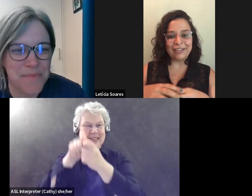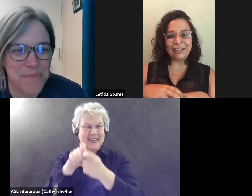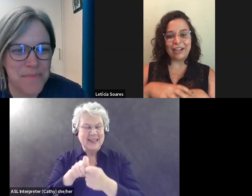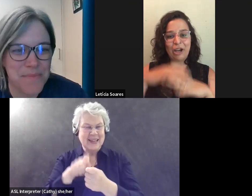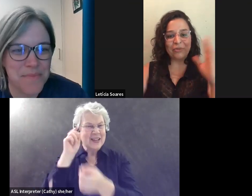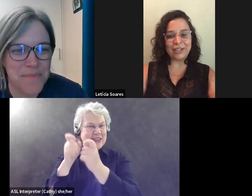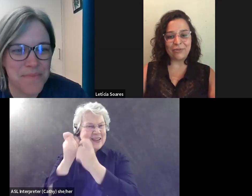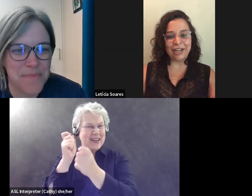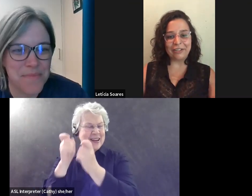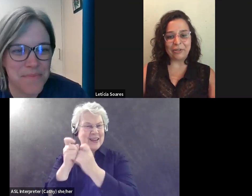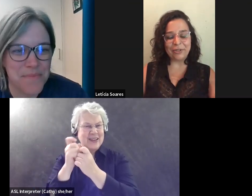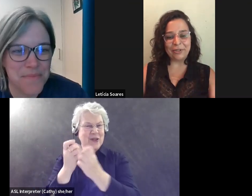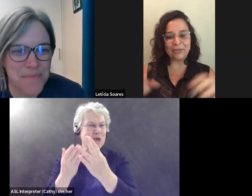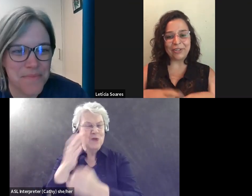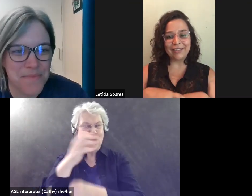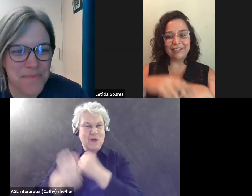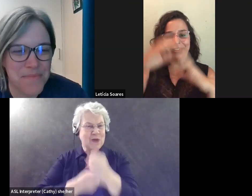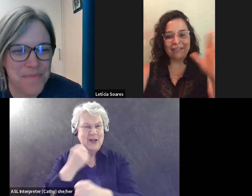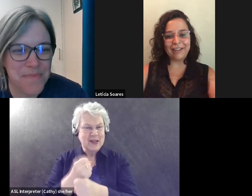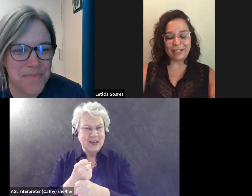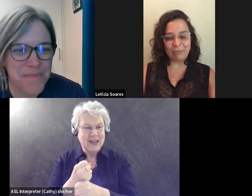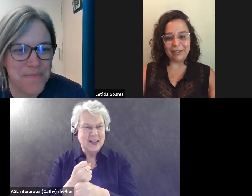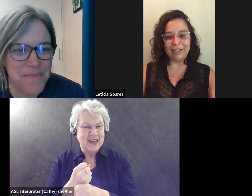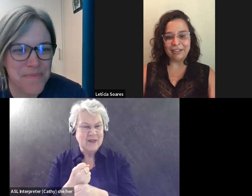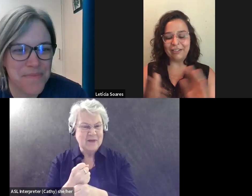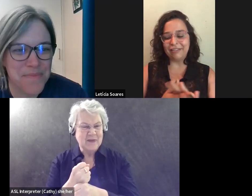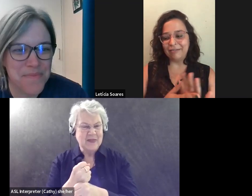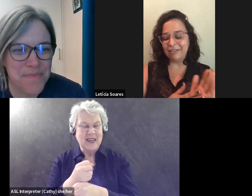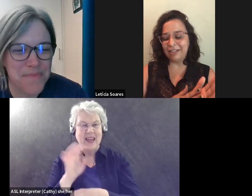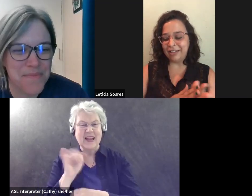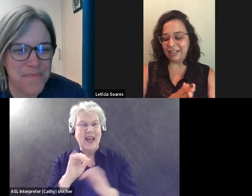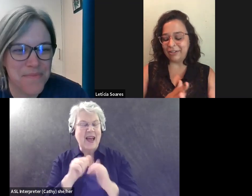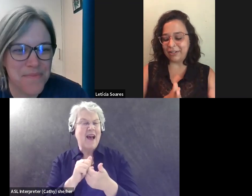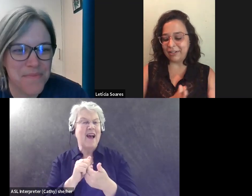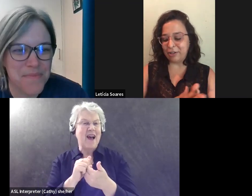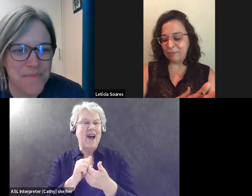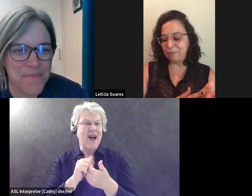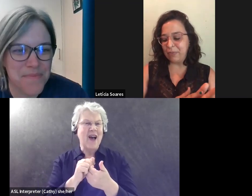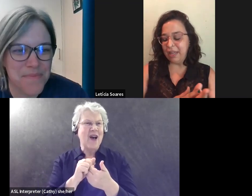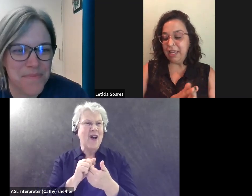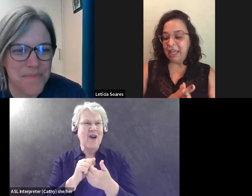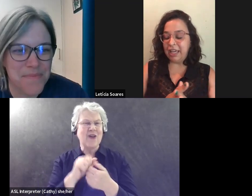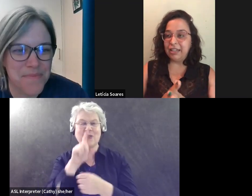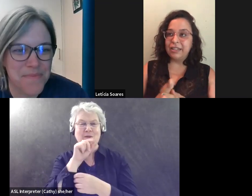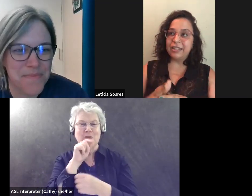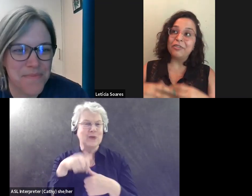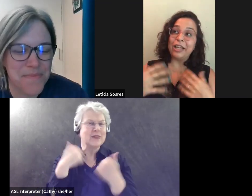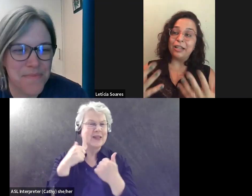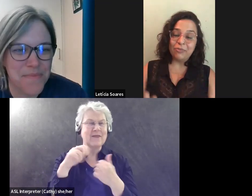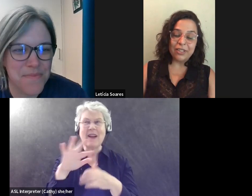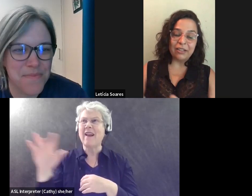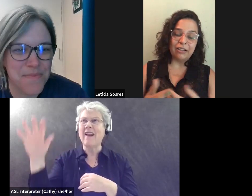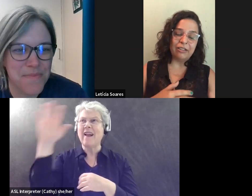it's just, it's just like almost like fractals, you know, just expanding in details. And